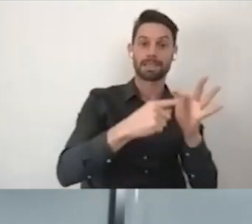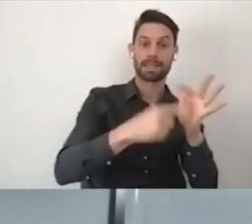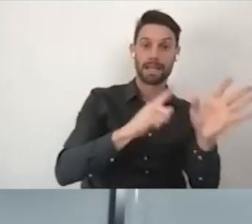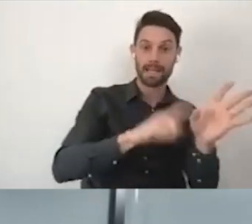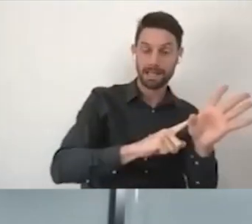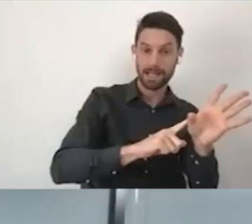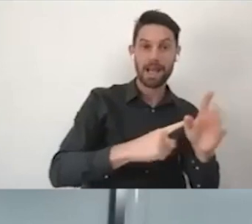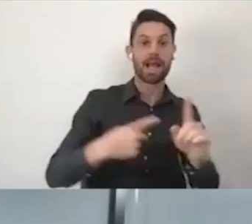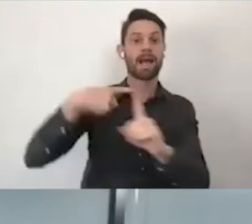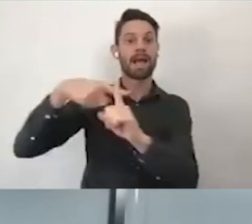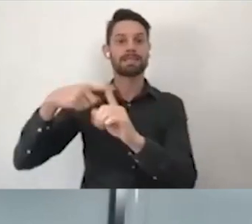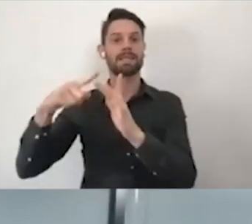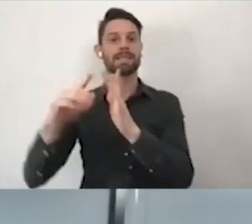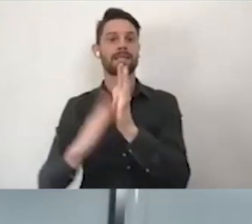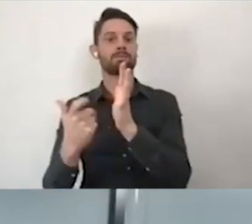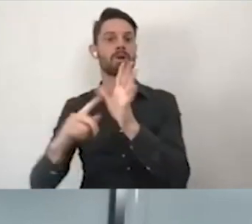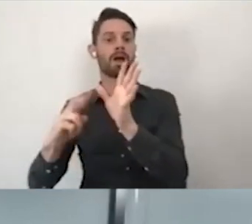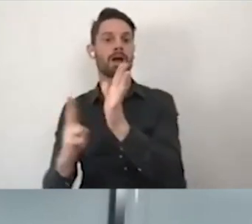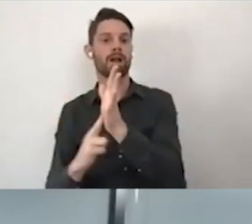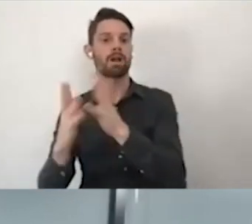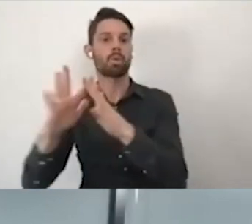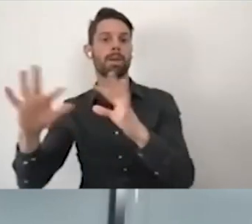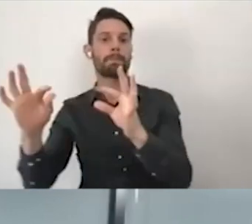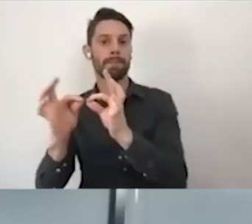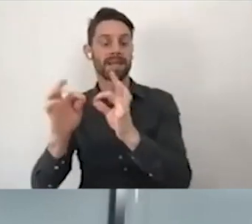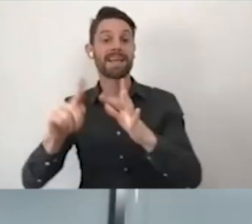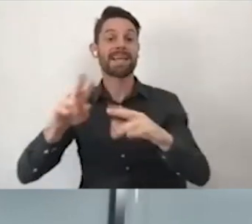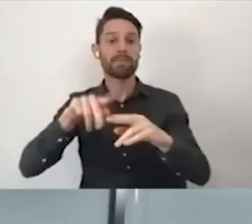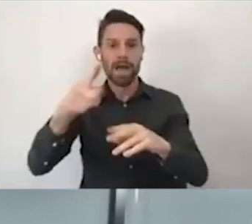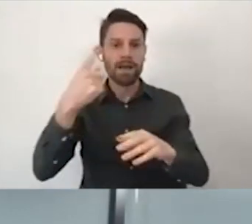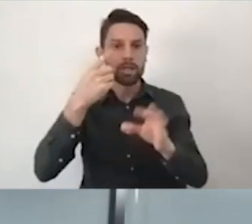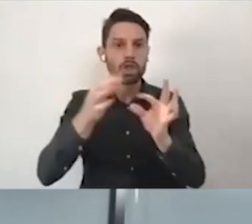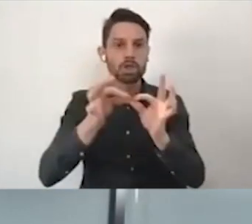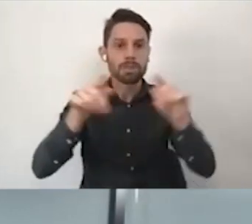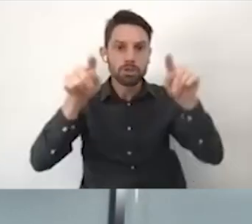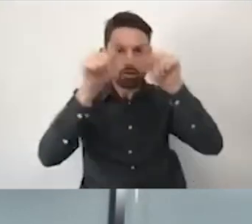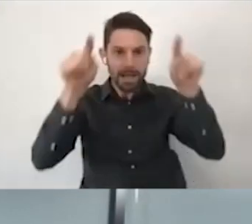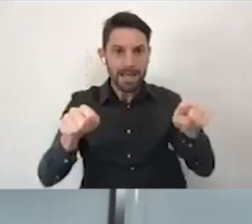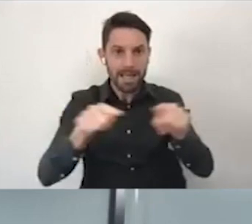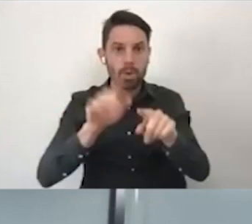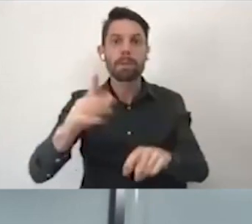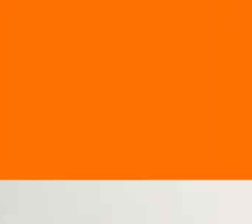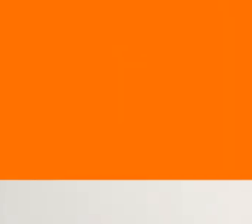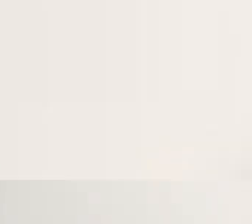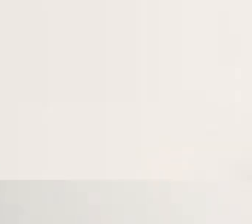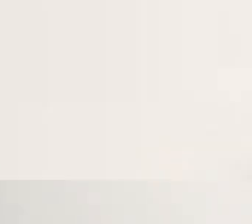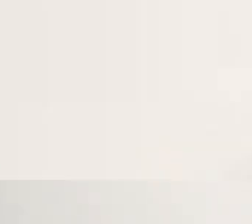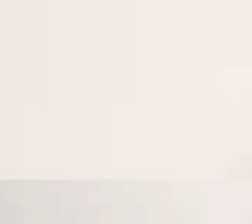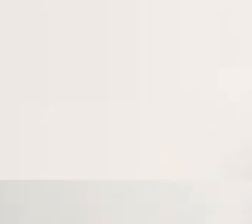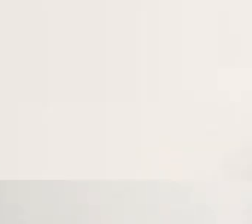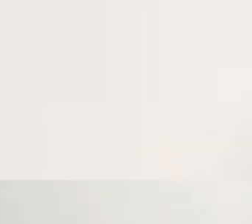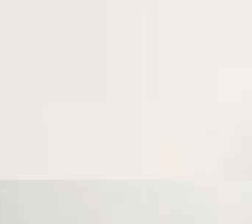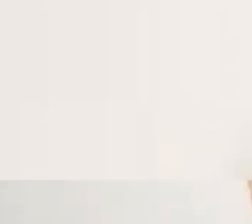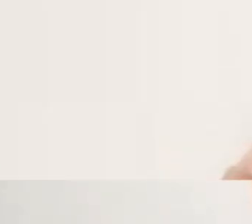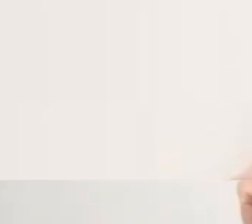name, interpreter's square and clicking the three little dots and selecting pin. If you have any issues, please message